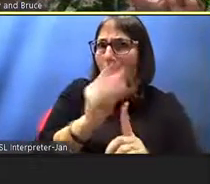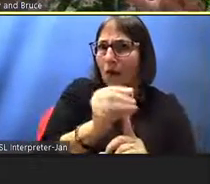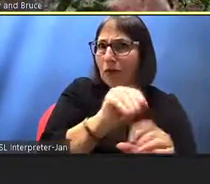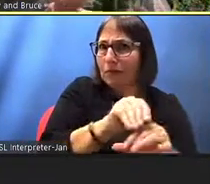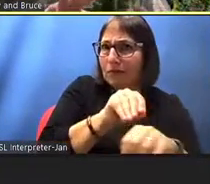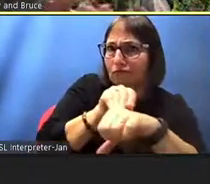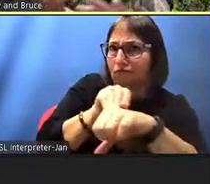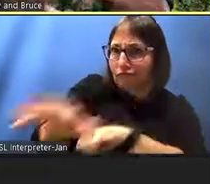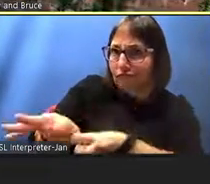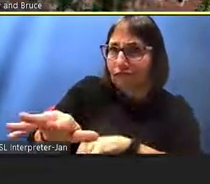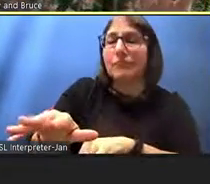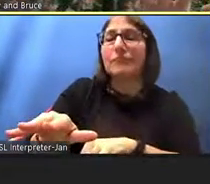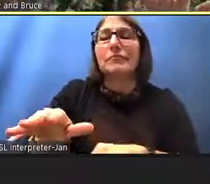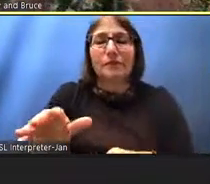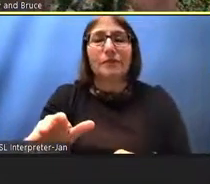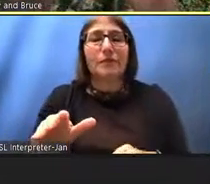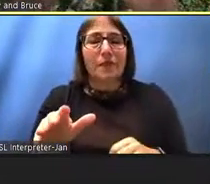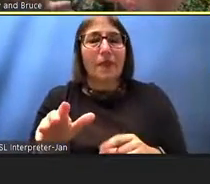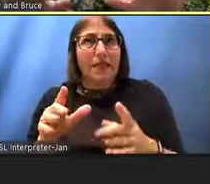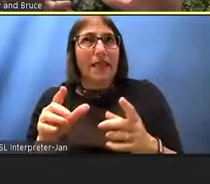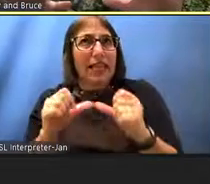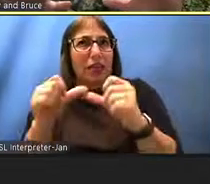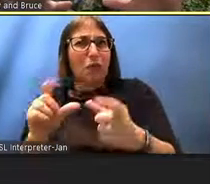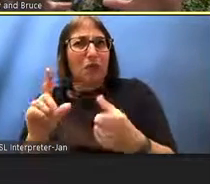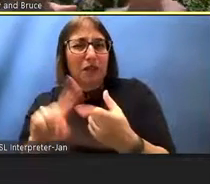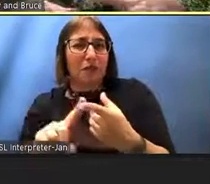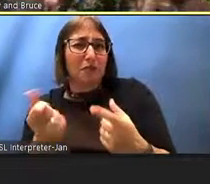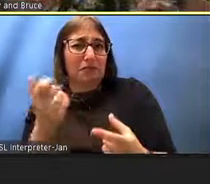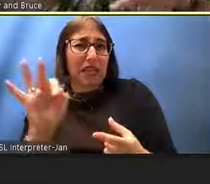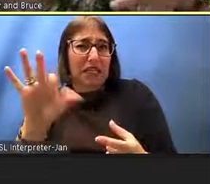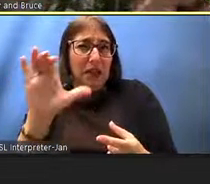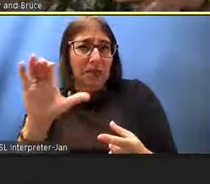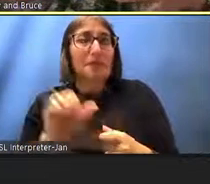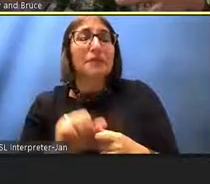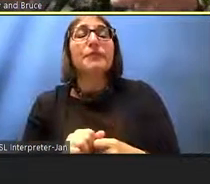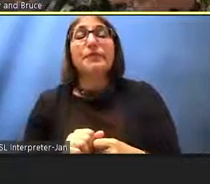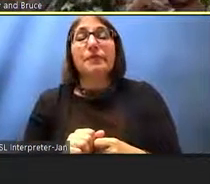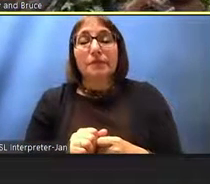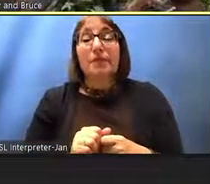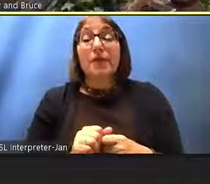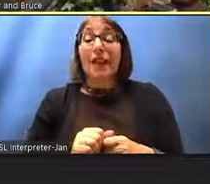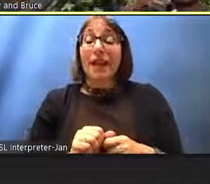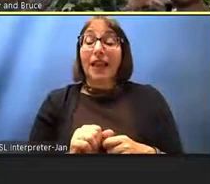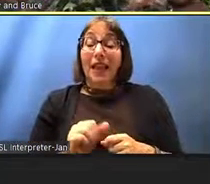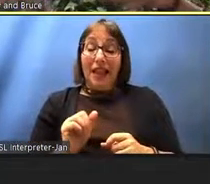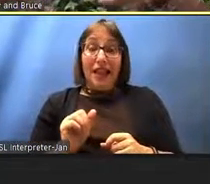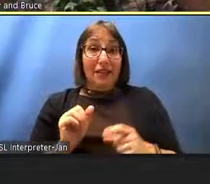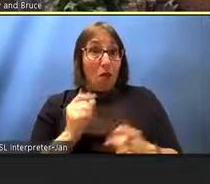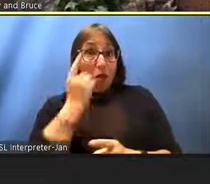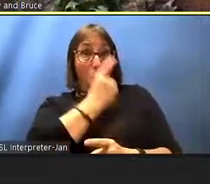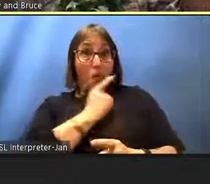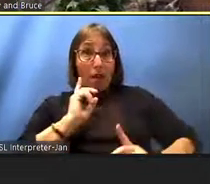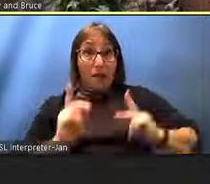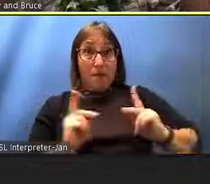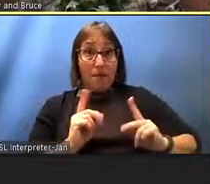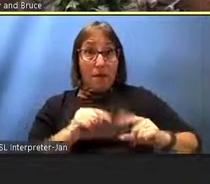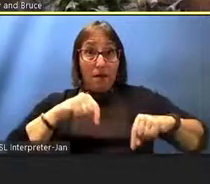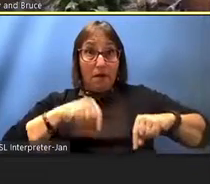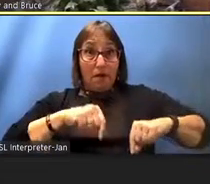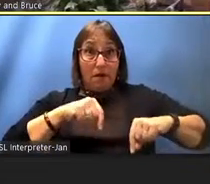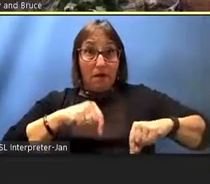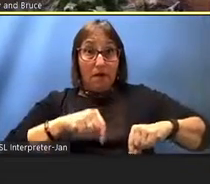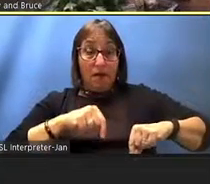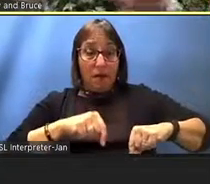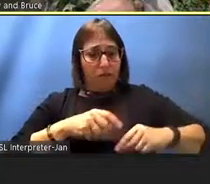these people at that level because our citizens our hawaiian people were of the